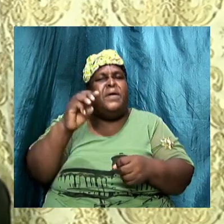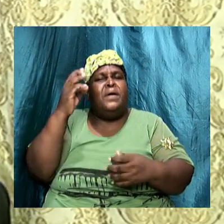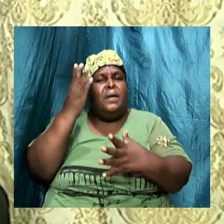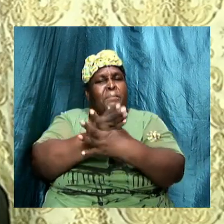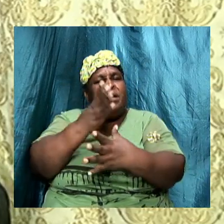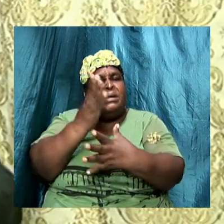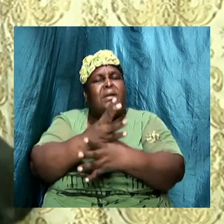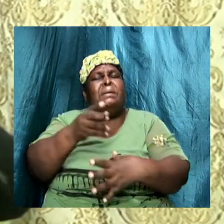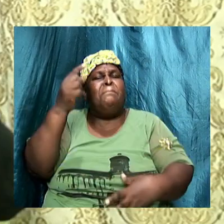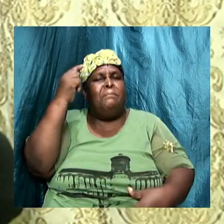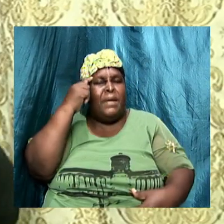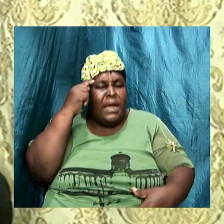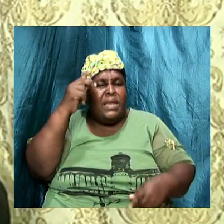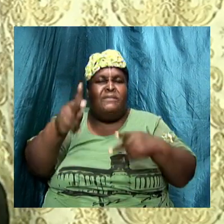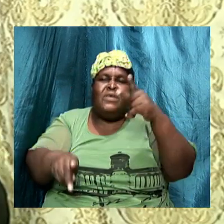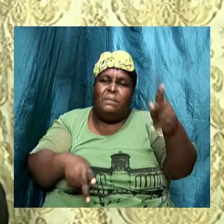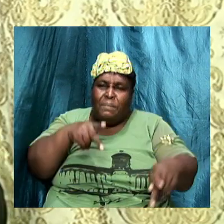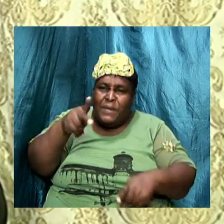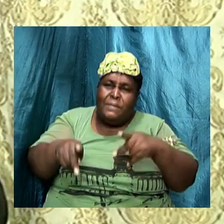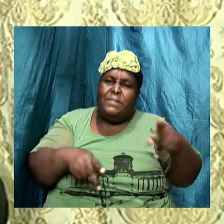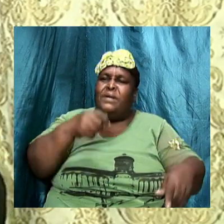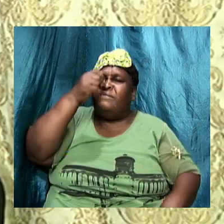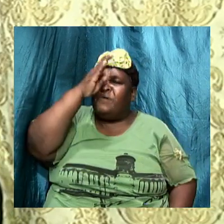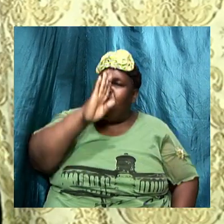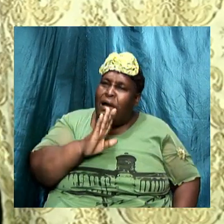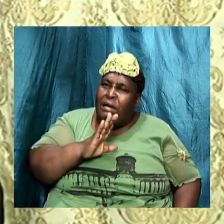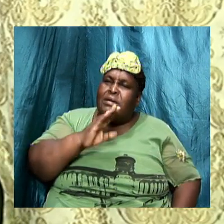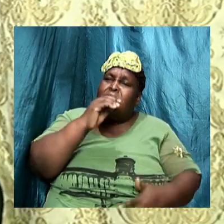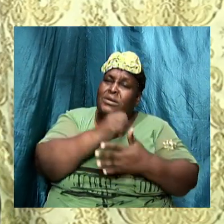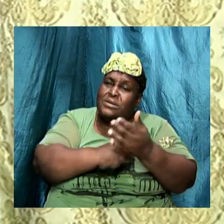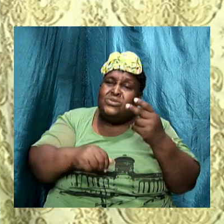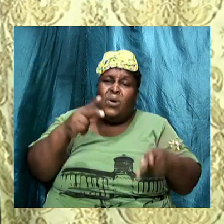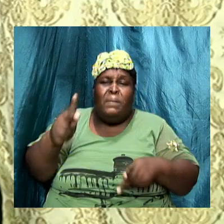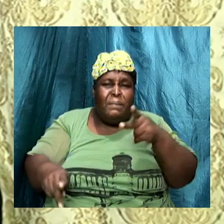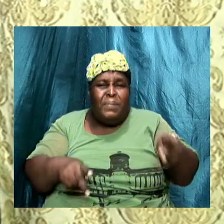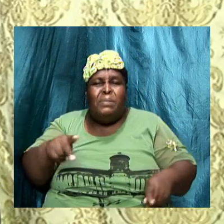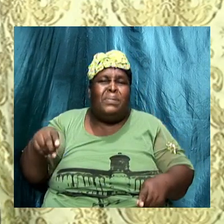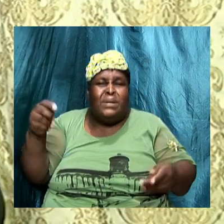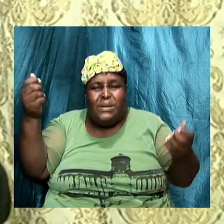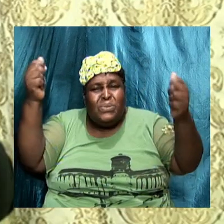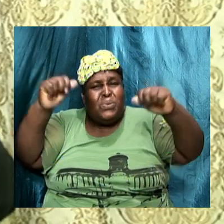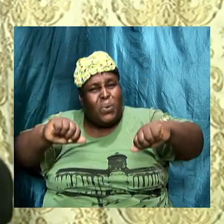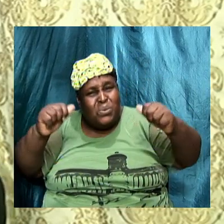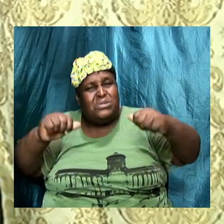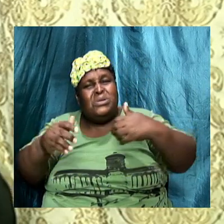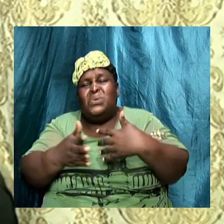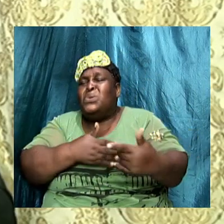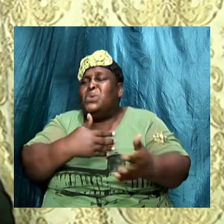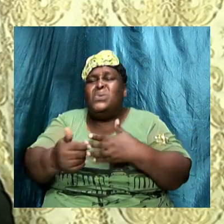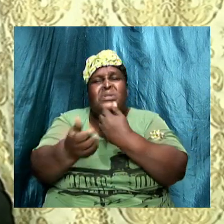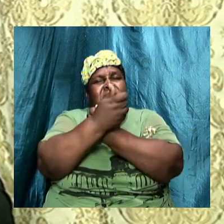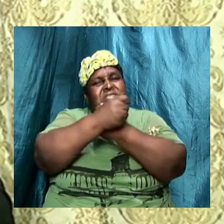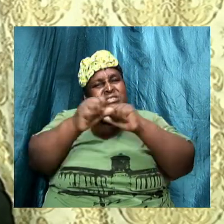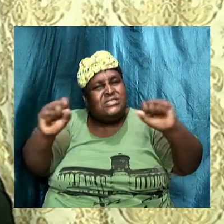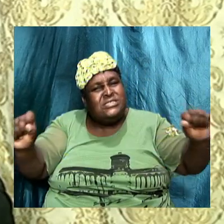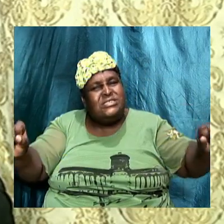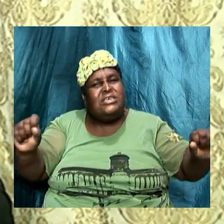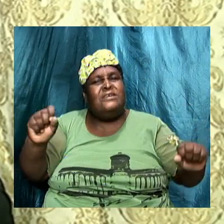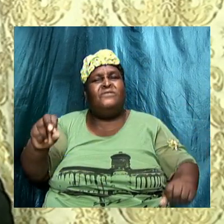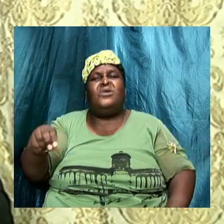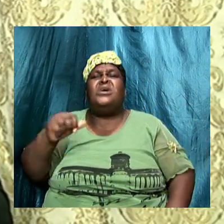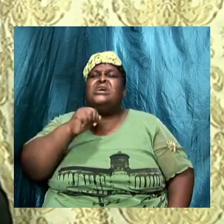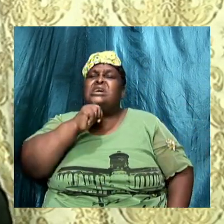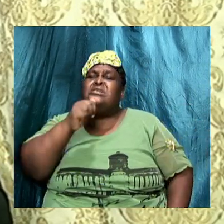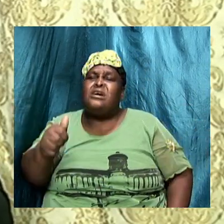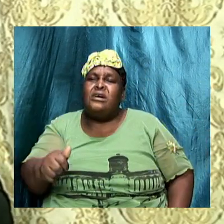some folks who are doubting whether they are saved or not but once you have the Holy Ghost you should not